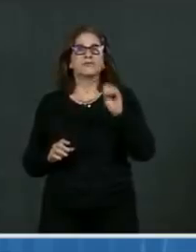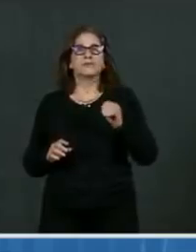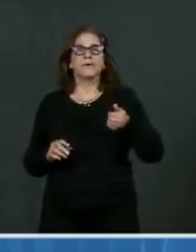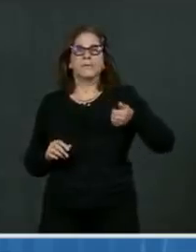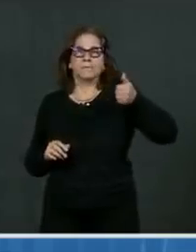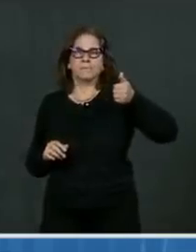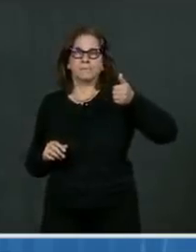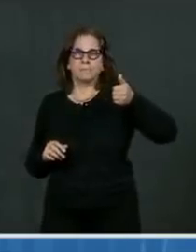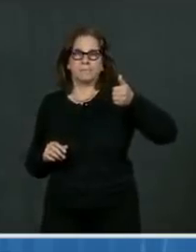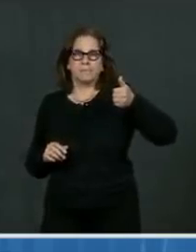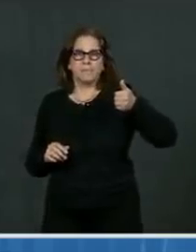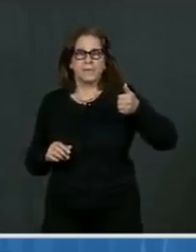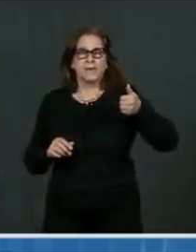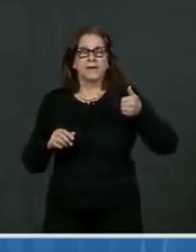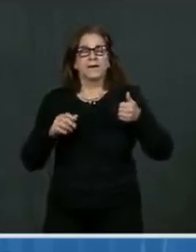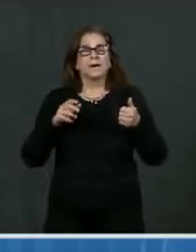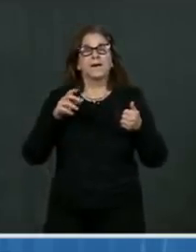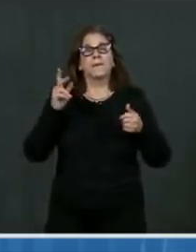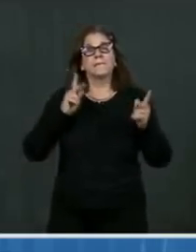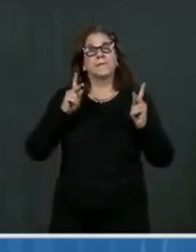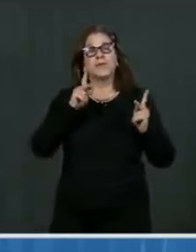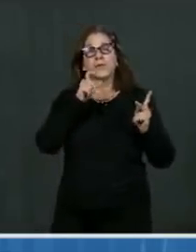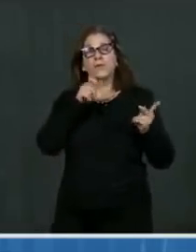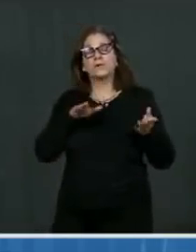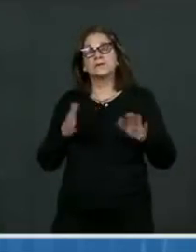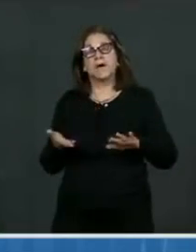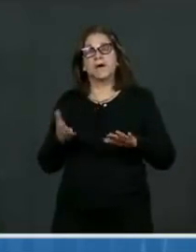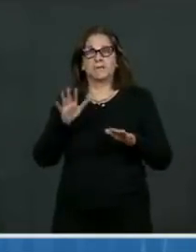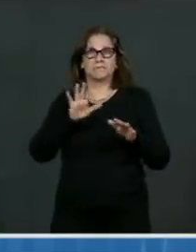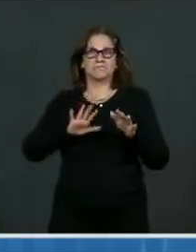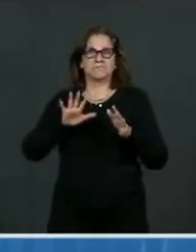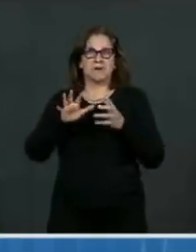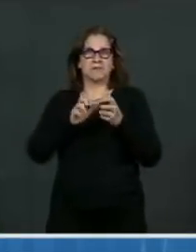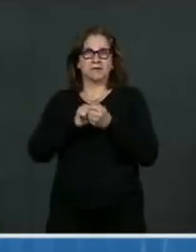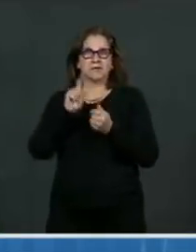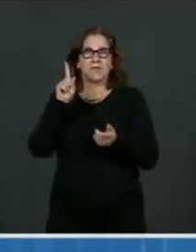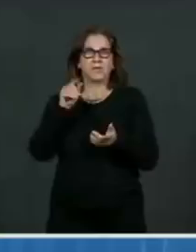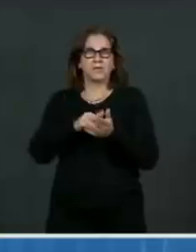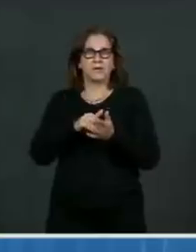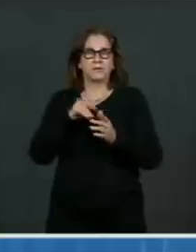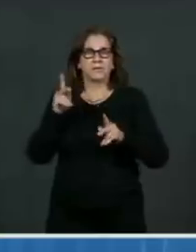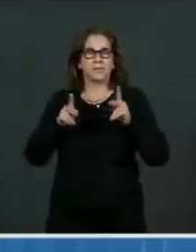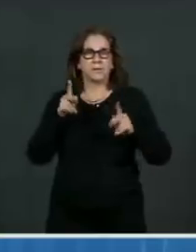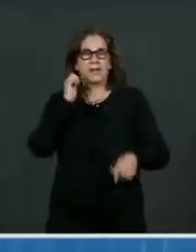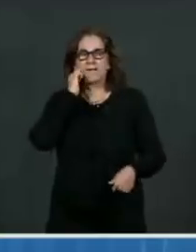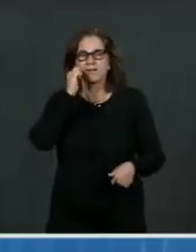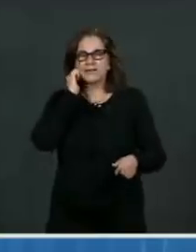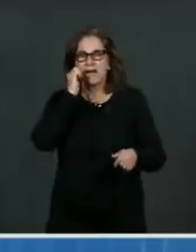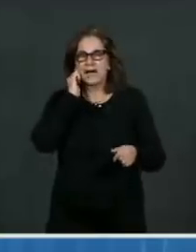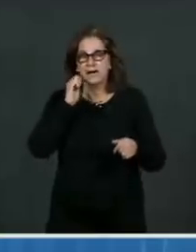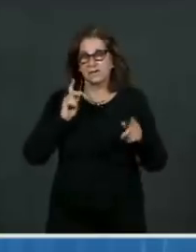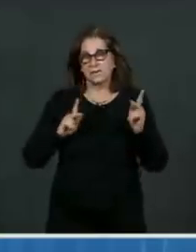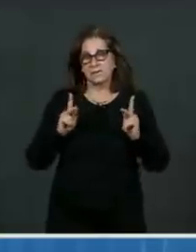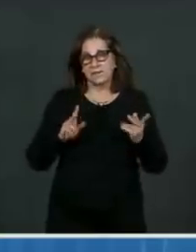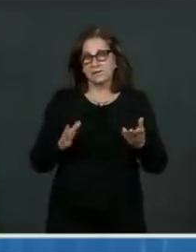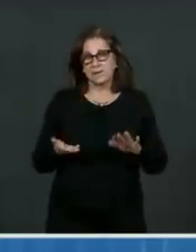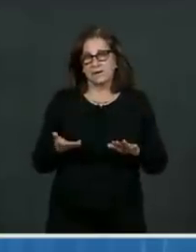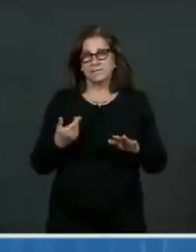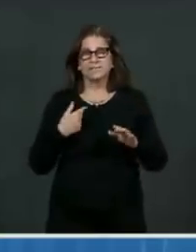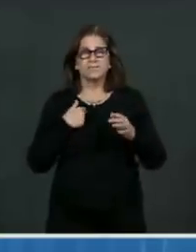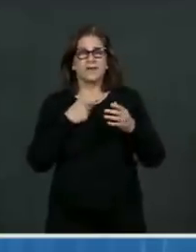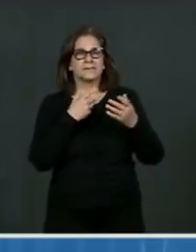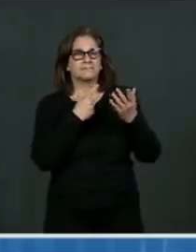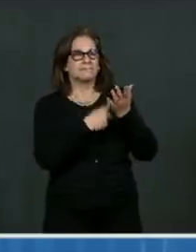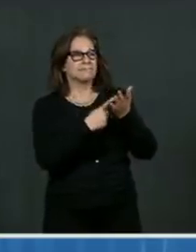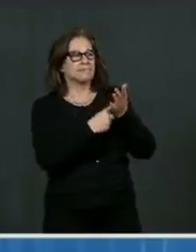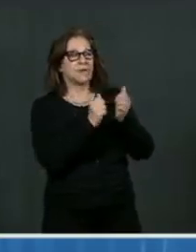per day. When I first started at CDC about two months ago, I made a promise to you. I would tell you the truth, even if it was not